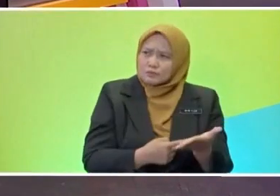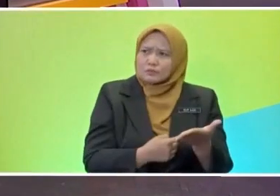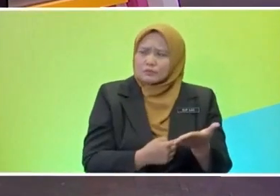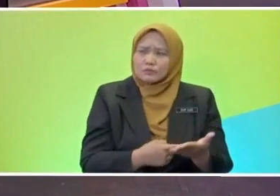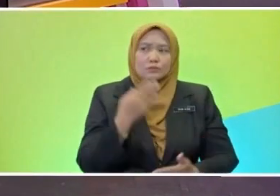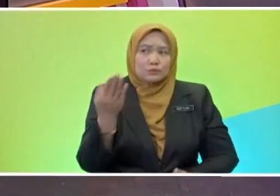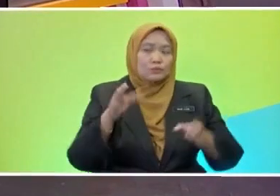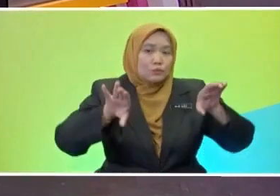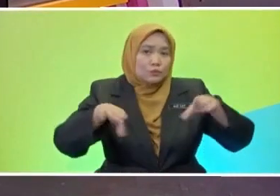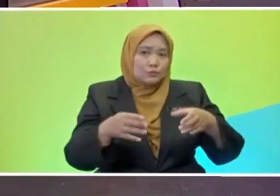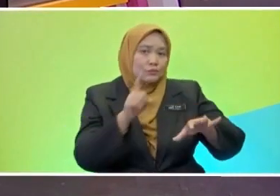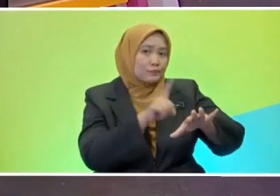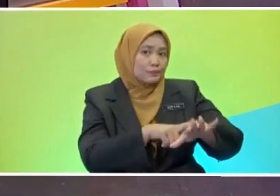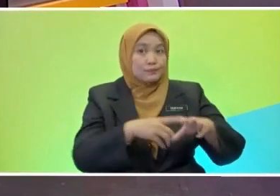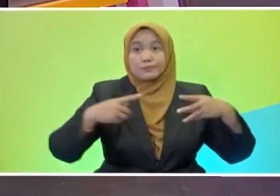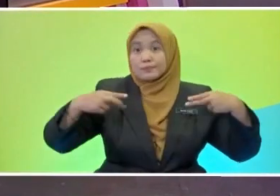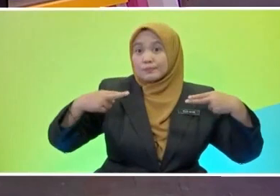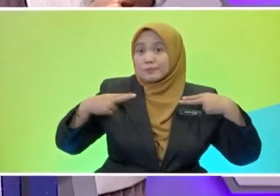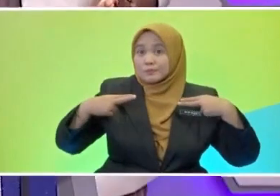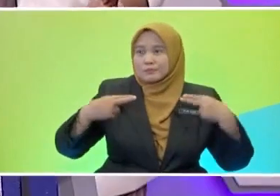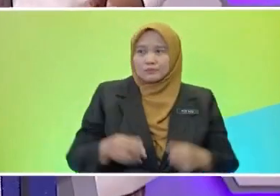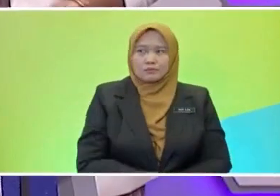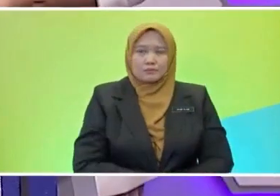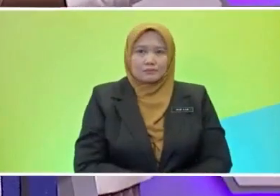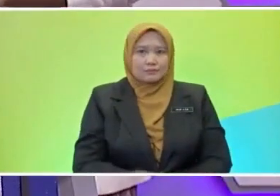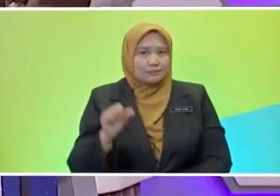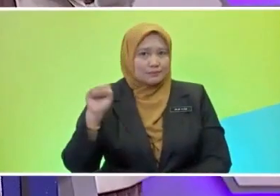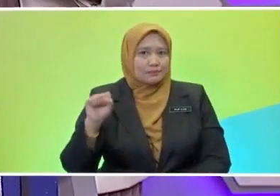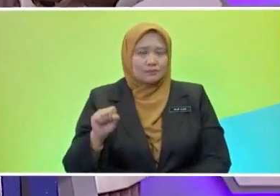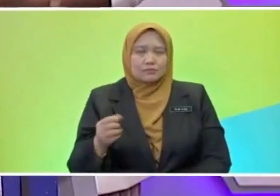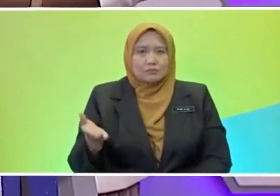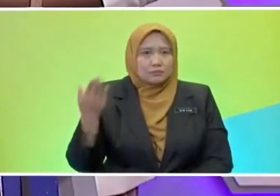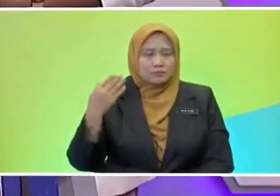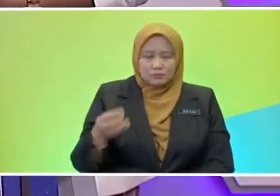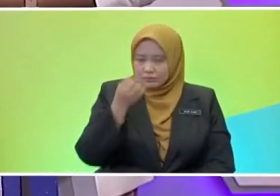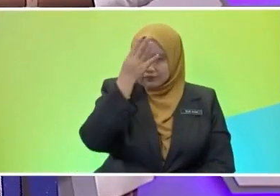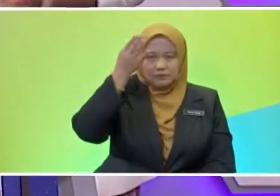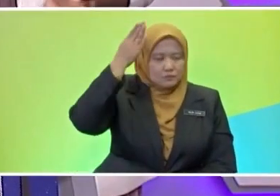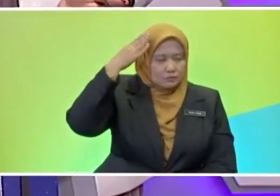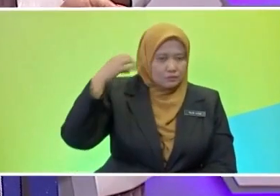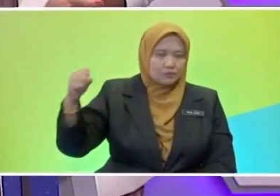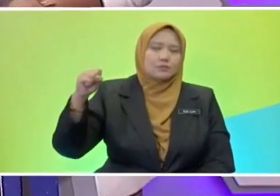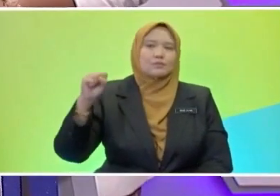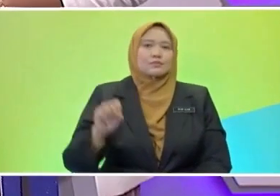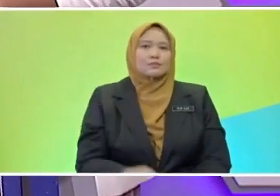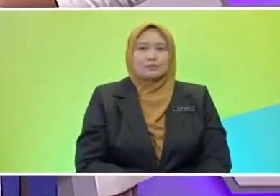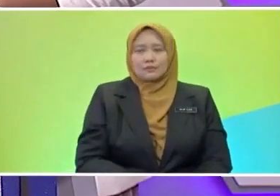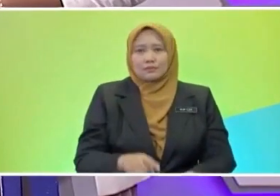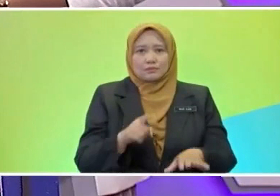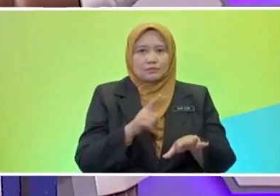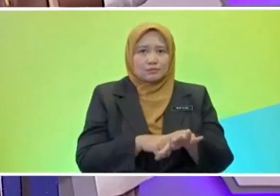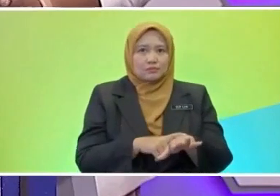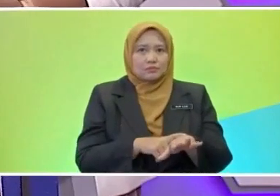Remember, the pupils shared about their experiences like Aaron, Aaron plucked avocados and so on.